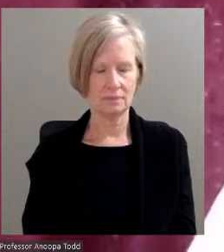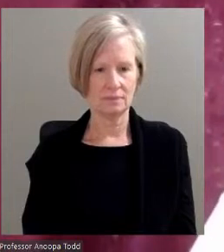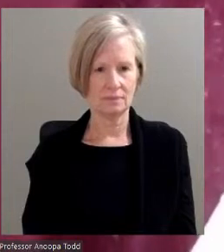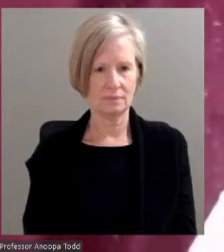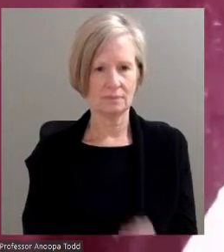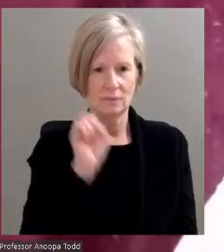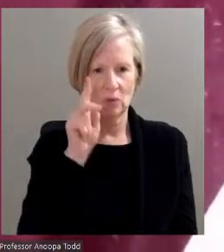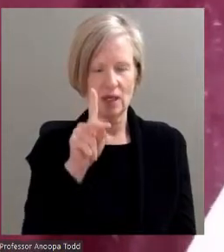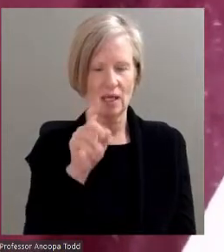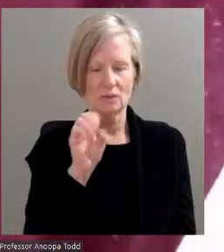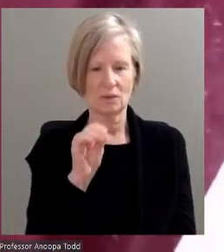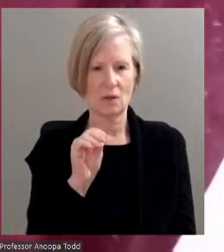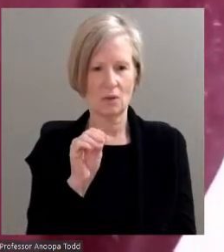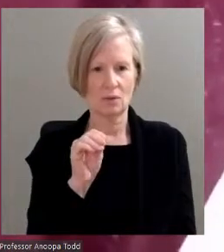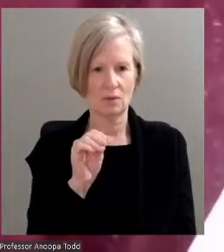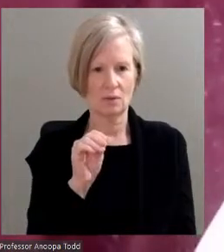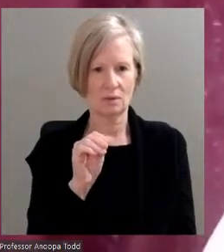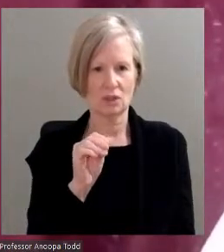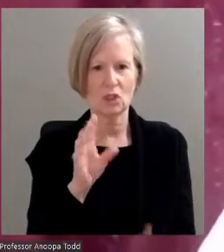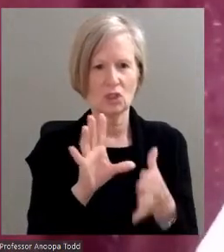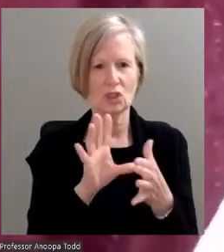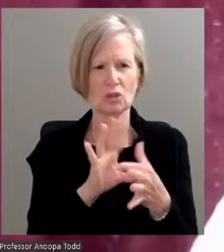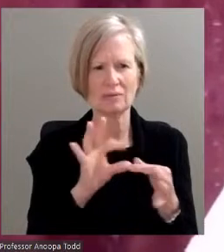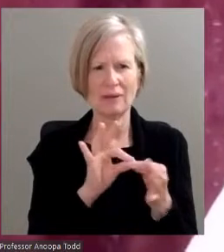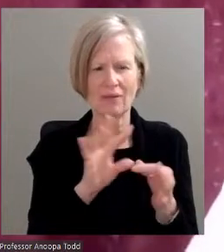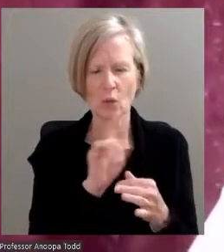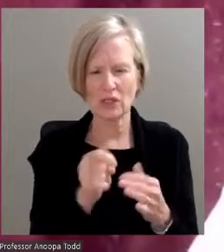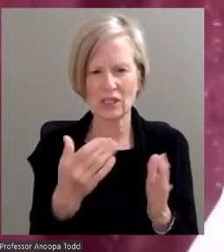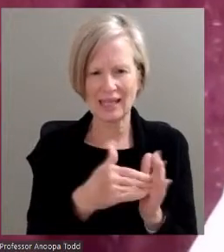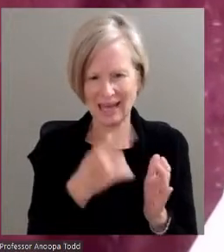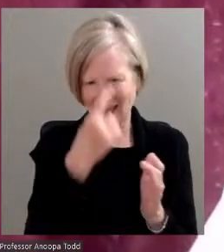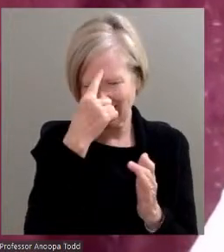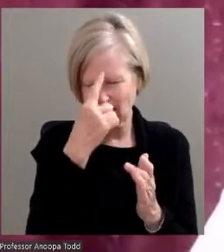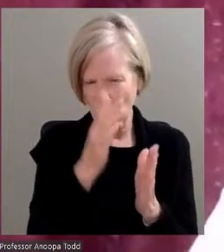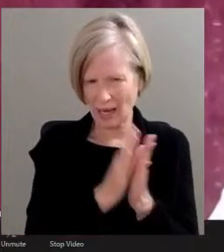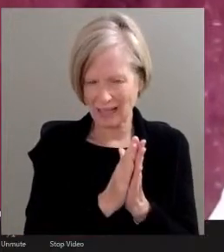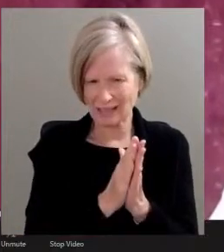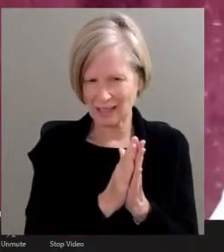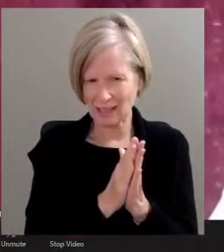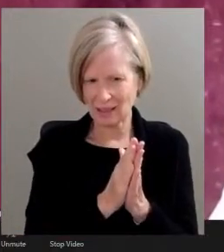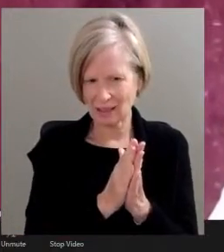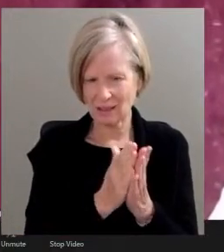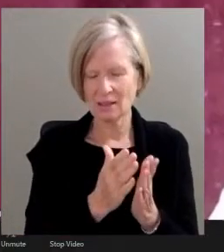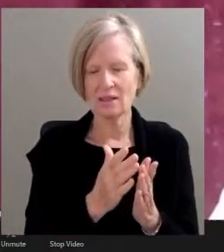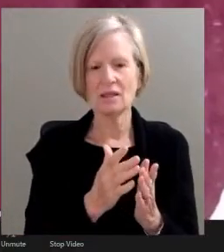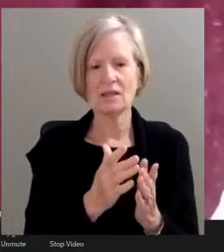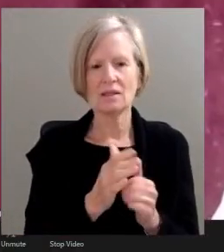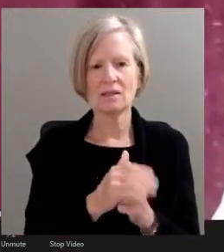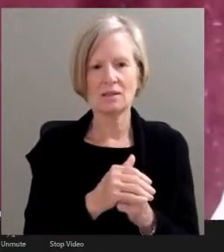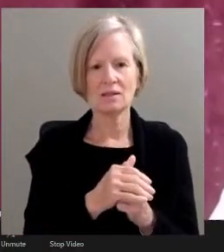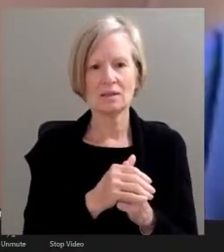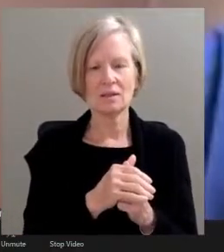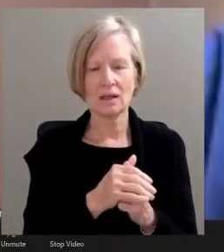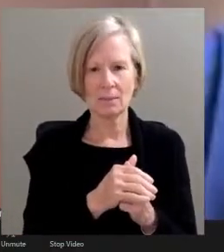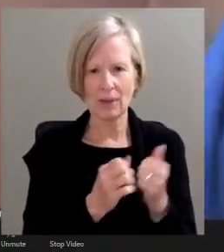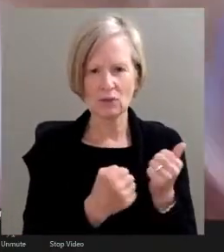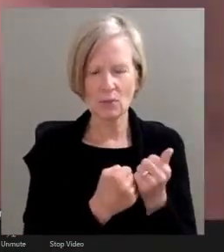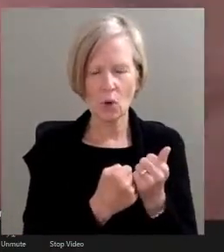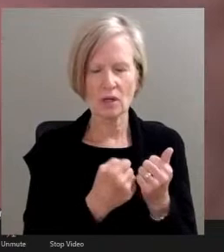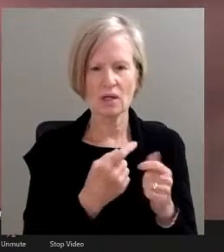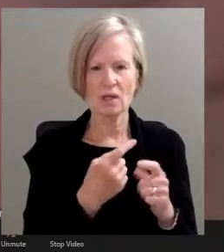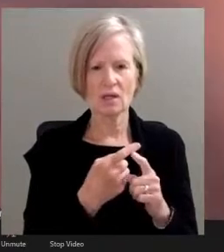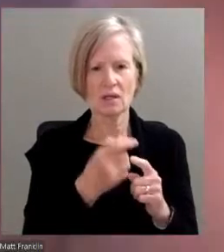Okay, so can you repeat that question? I believe you were asking, what are we doing to get voter support? Yes, from one of